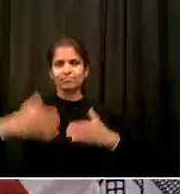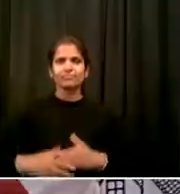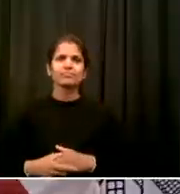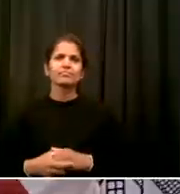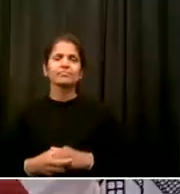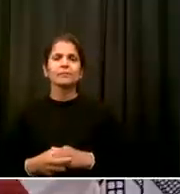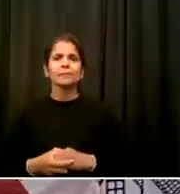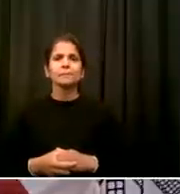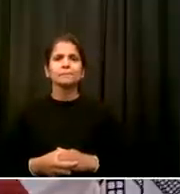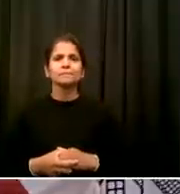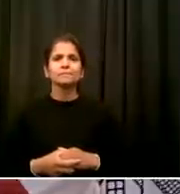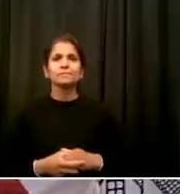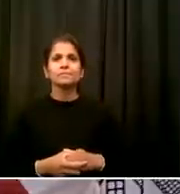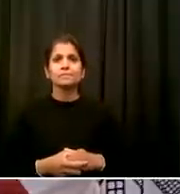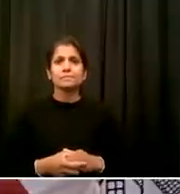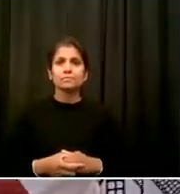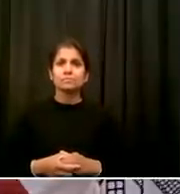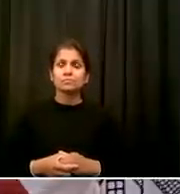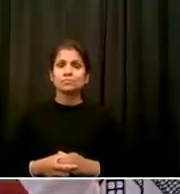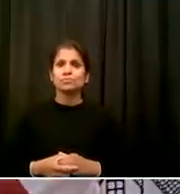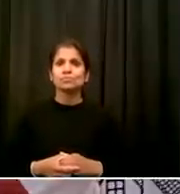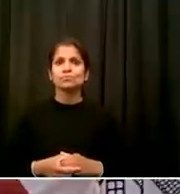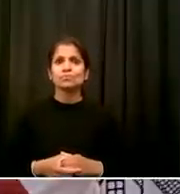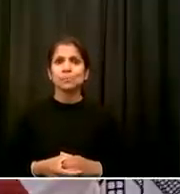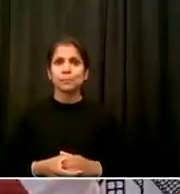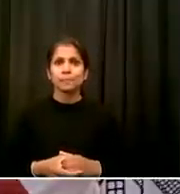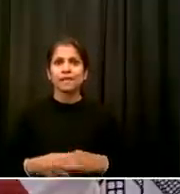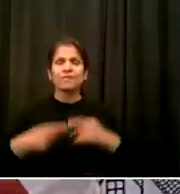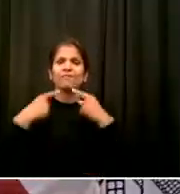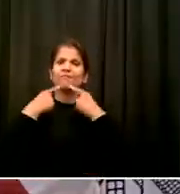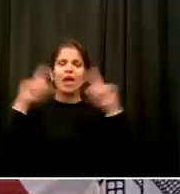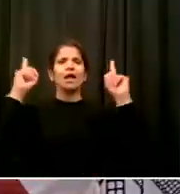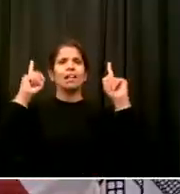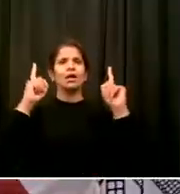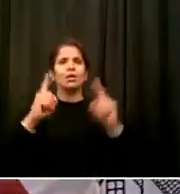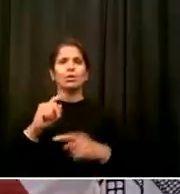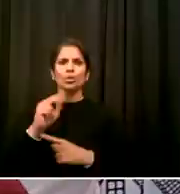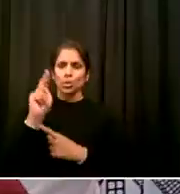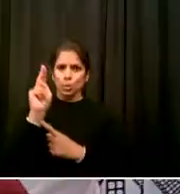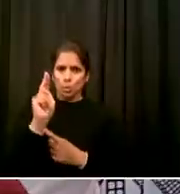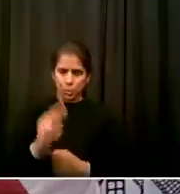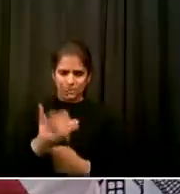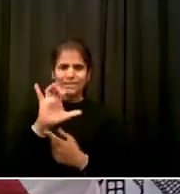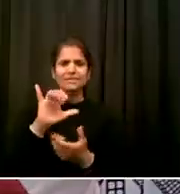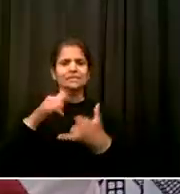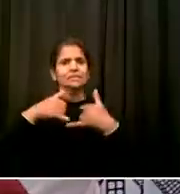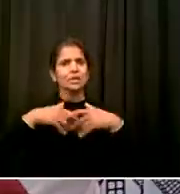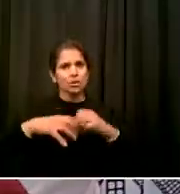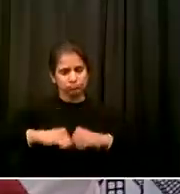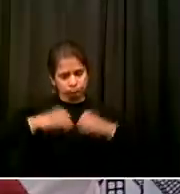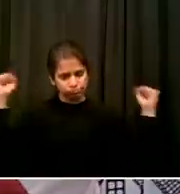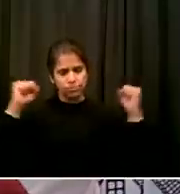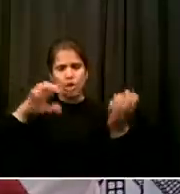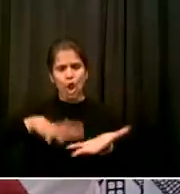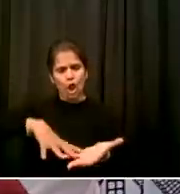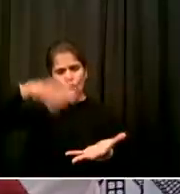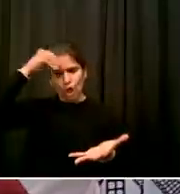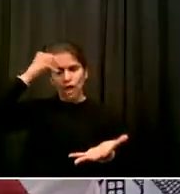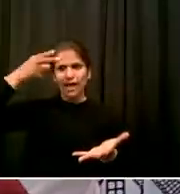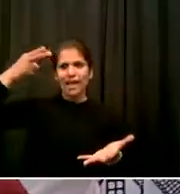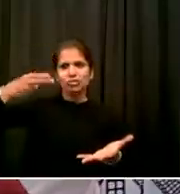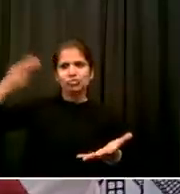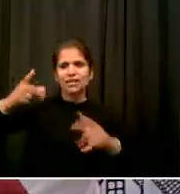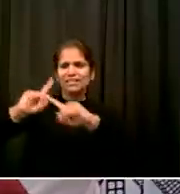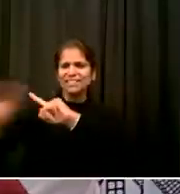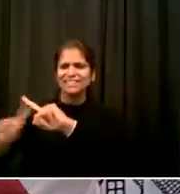Once and for all coming to grips with the truth of New York City history And then doing something about it That's actually how we honor all those